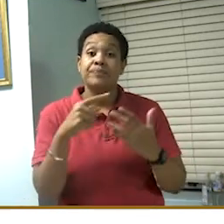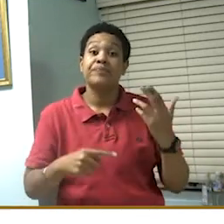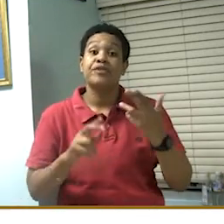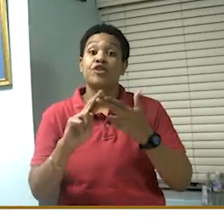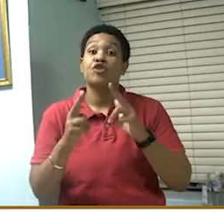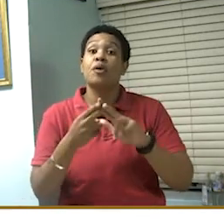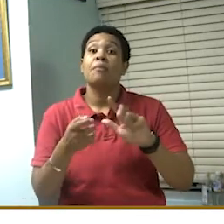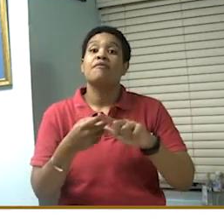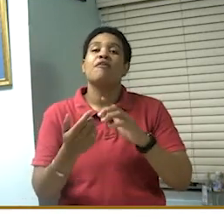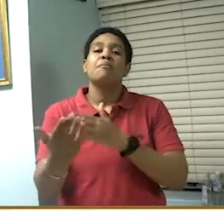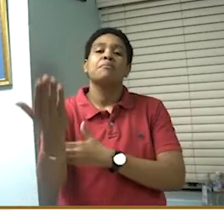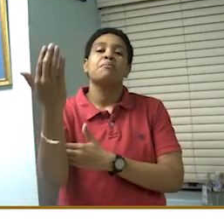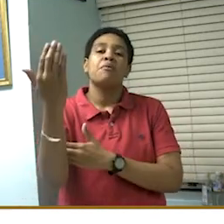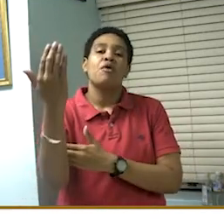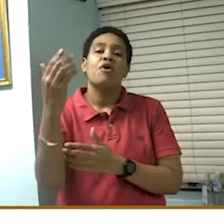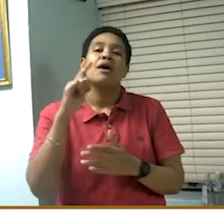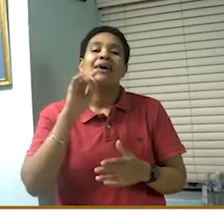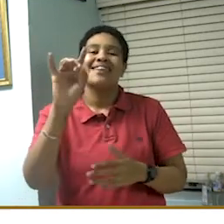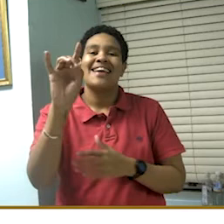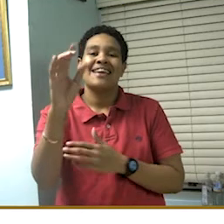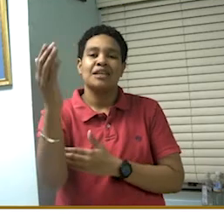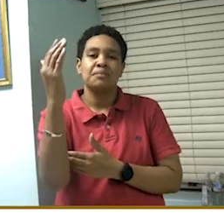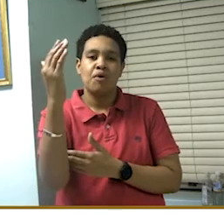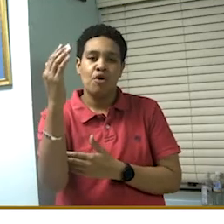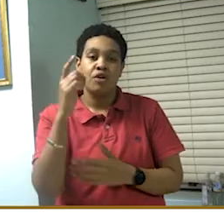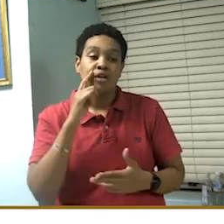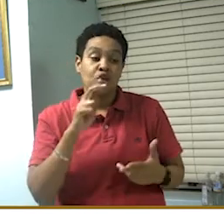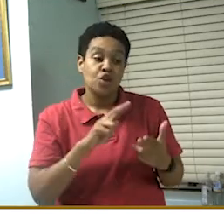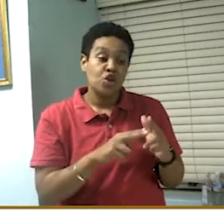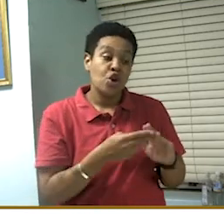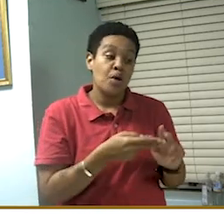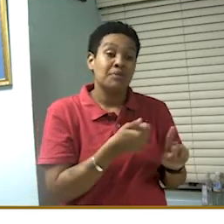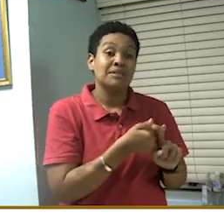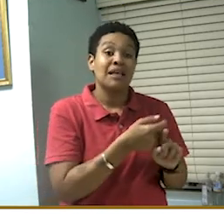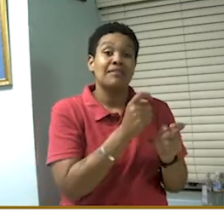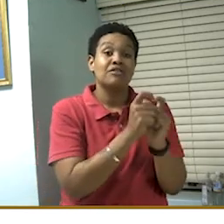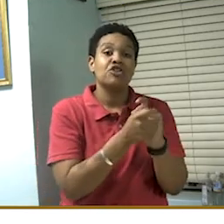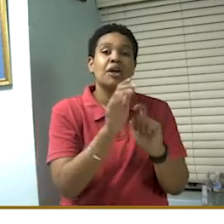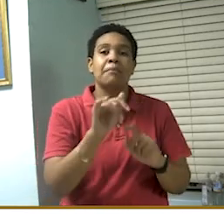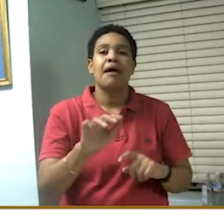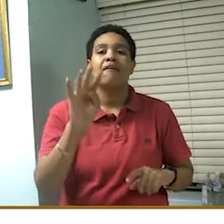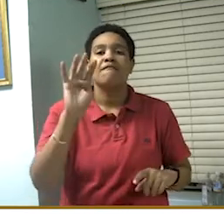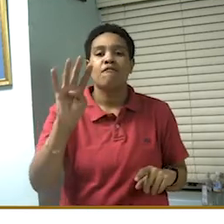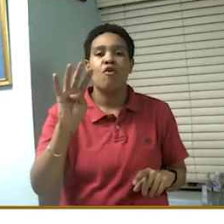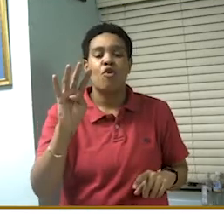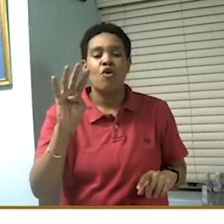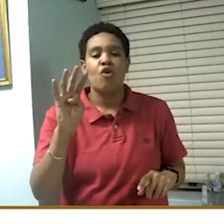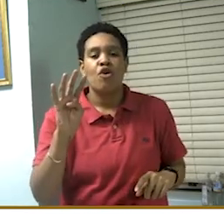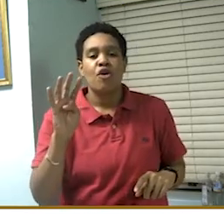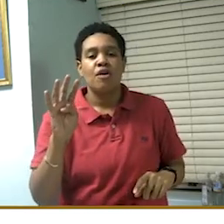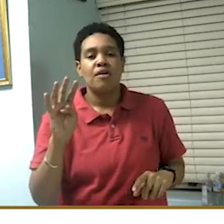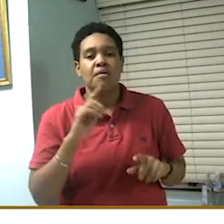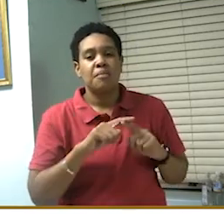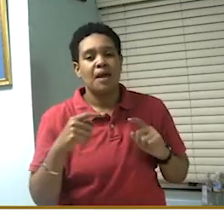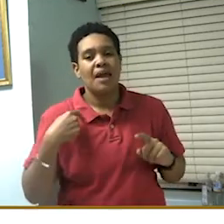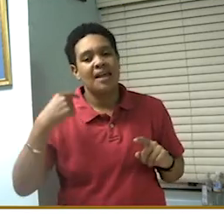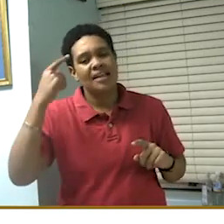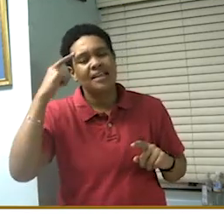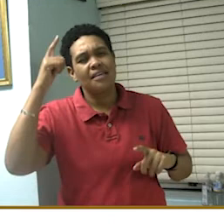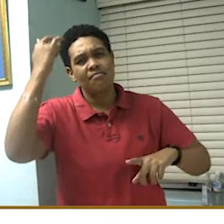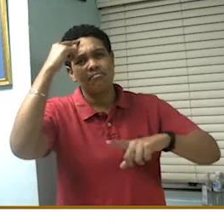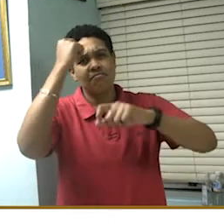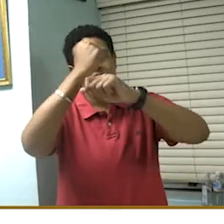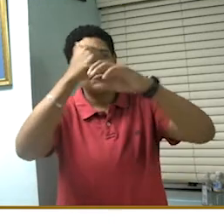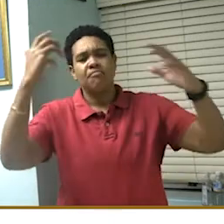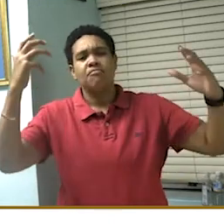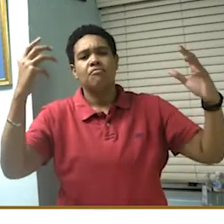from this morning at 8 a.m. The numbers have changed by four, but I think we can get the picture